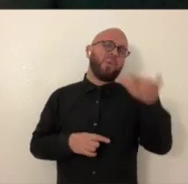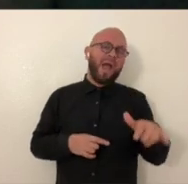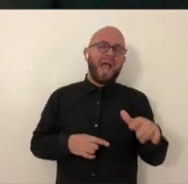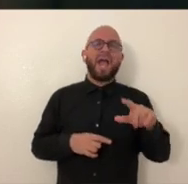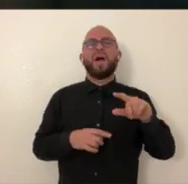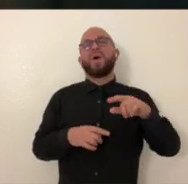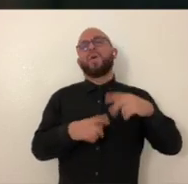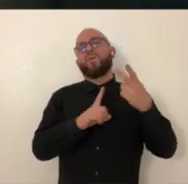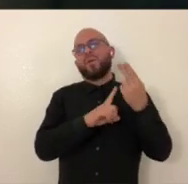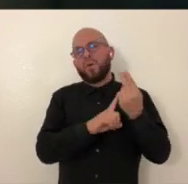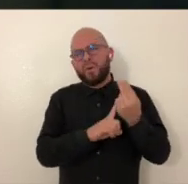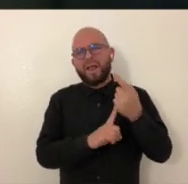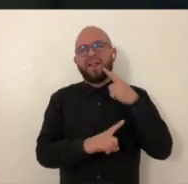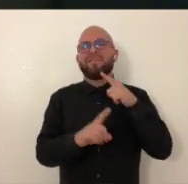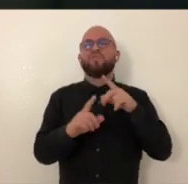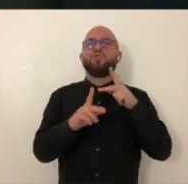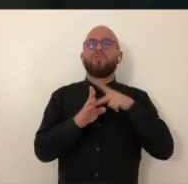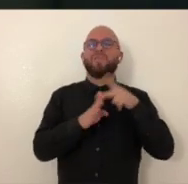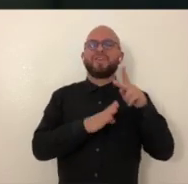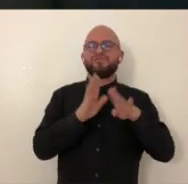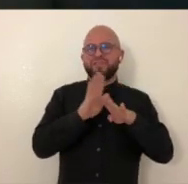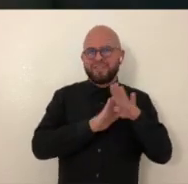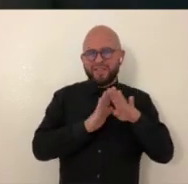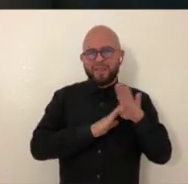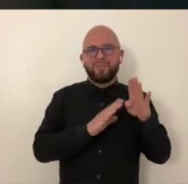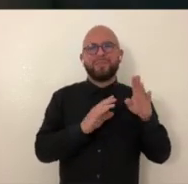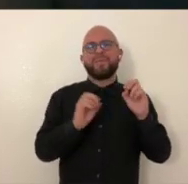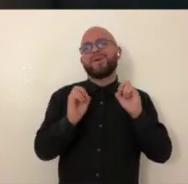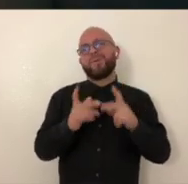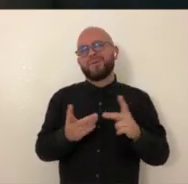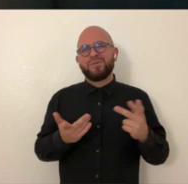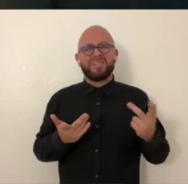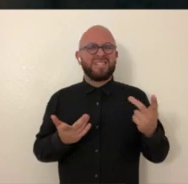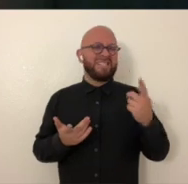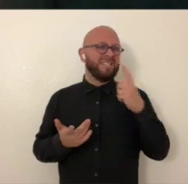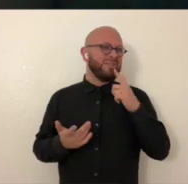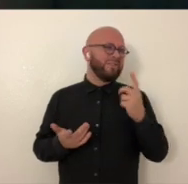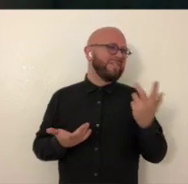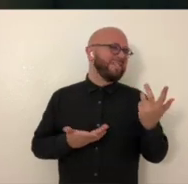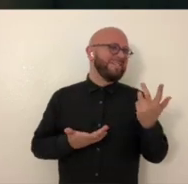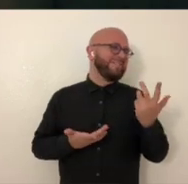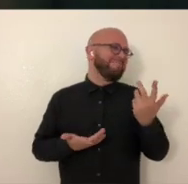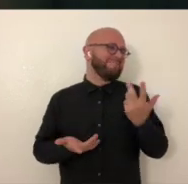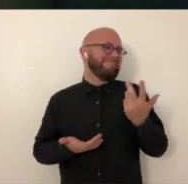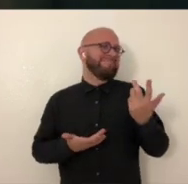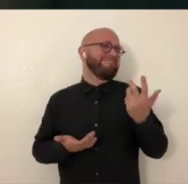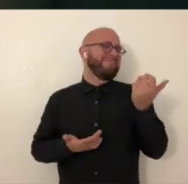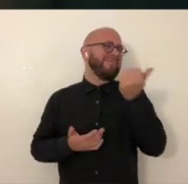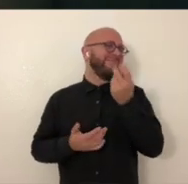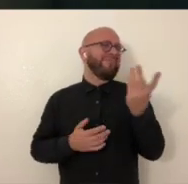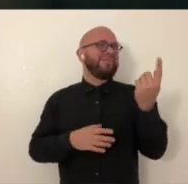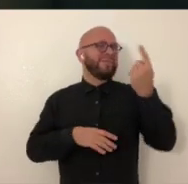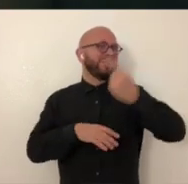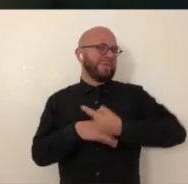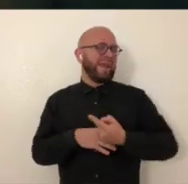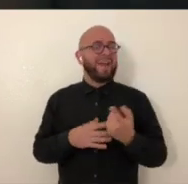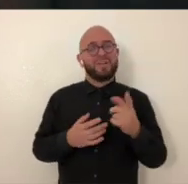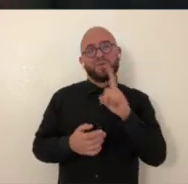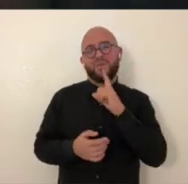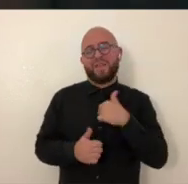You know, they fly you out and put you up in a hotel for like professional development opportunities for, I think, half a week too.